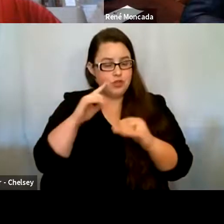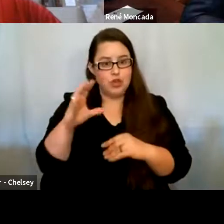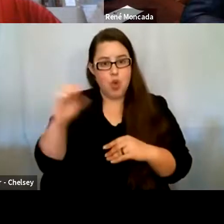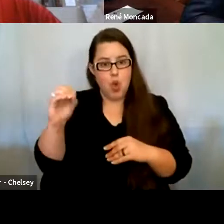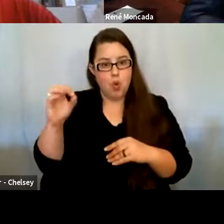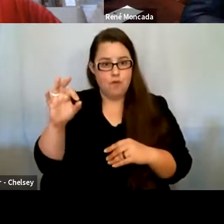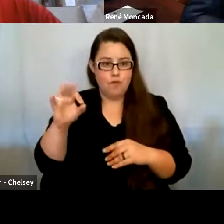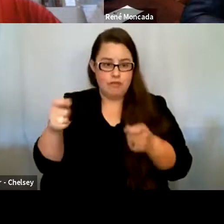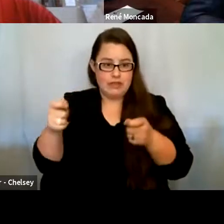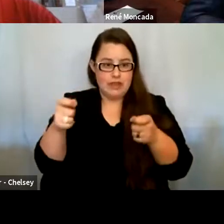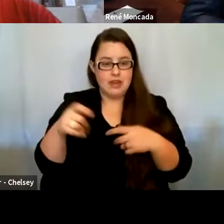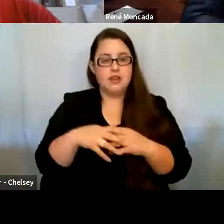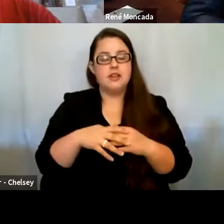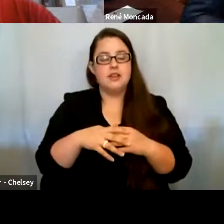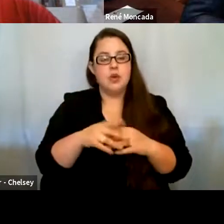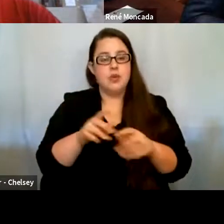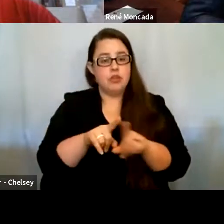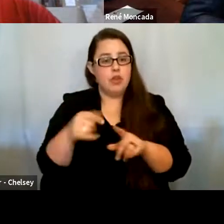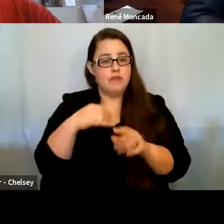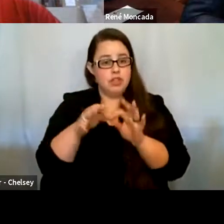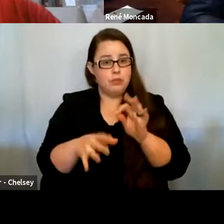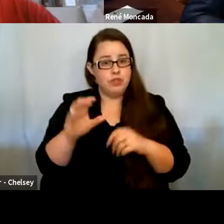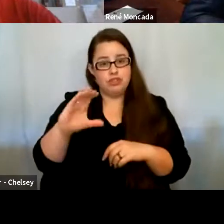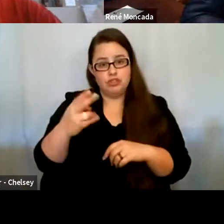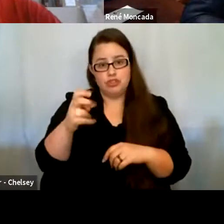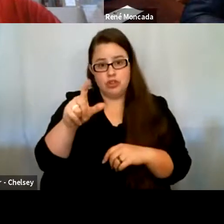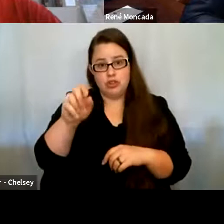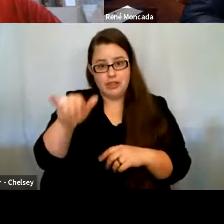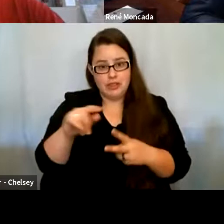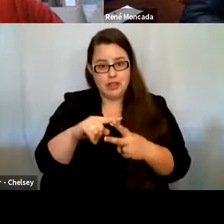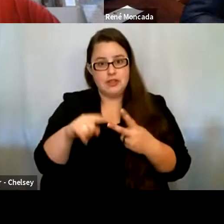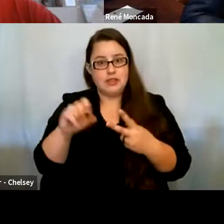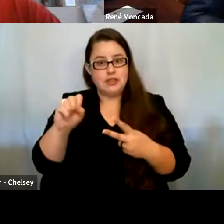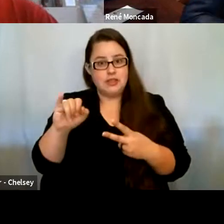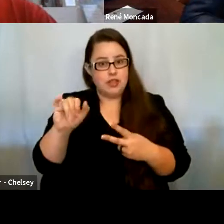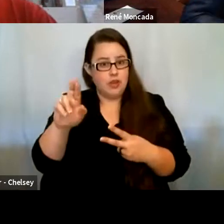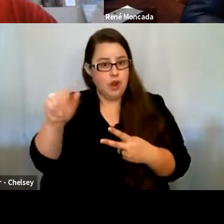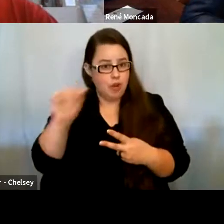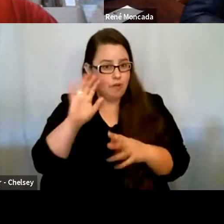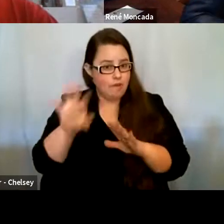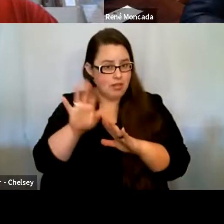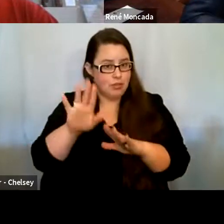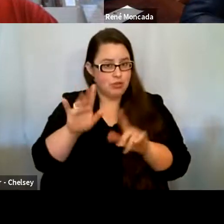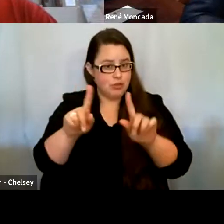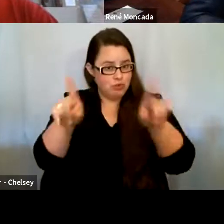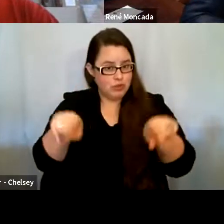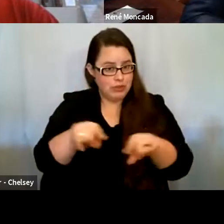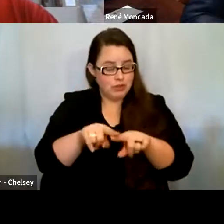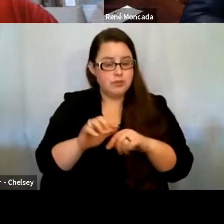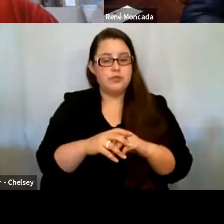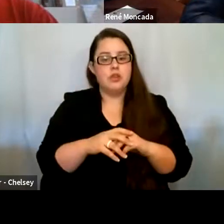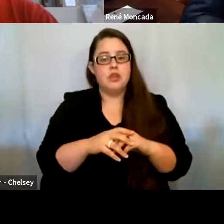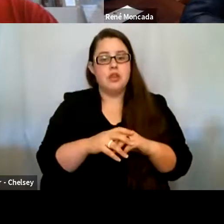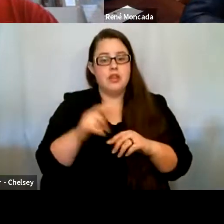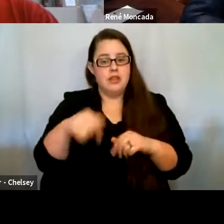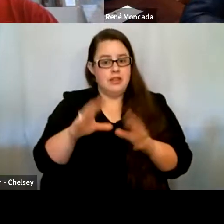And we also have as our interpreters today, Chelsea and Sierra. So you'll find them on your screen. This session is